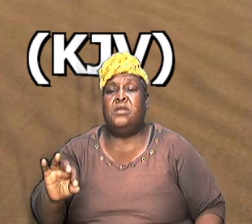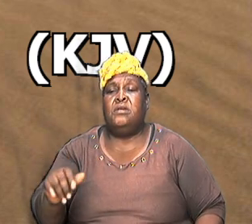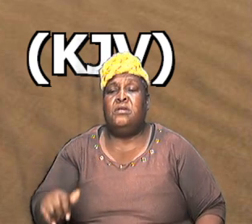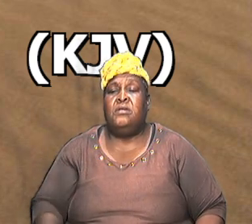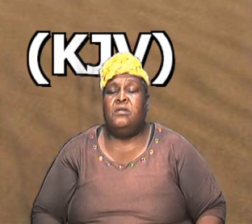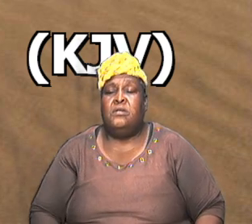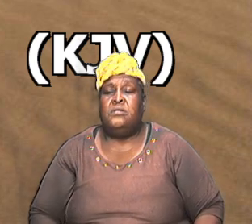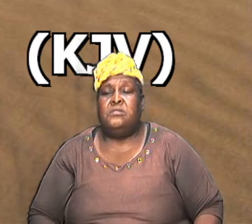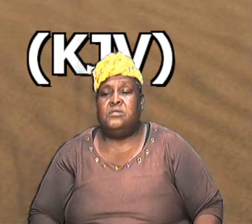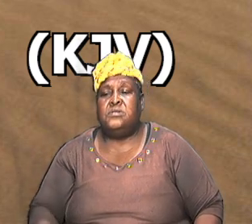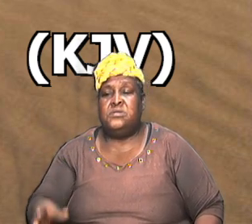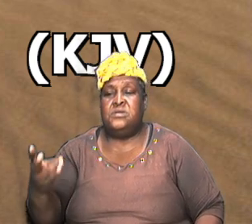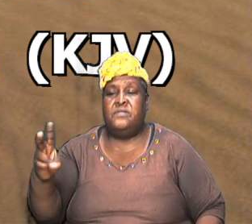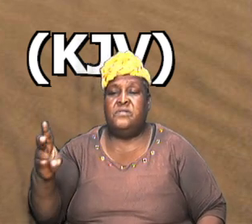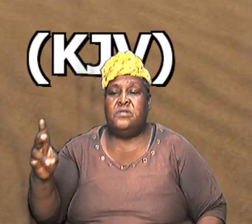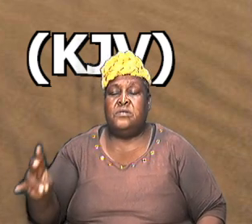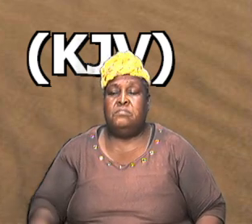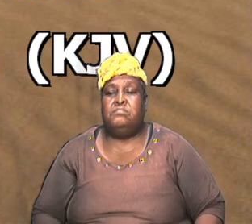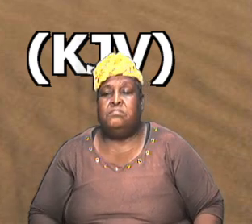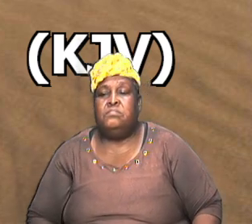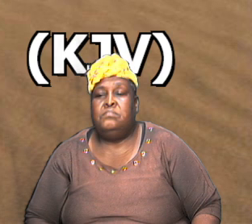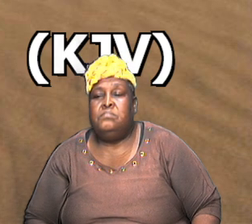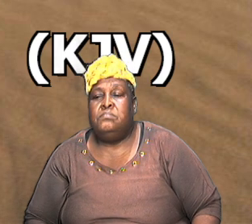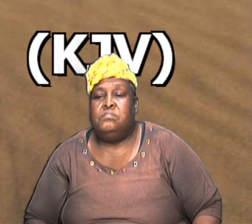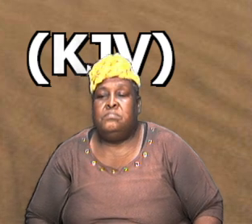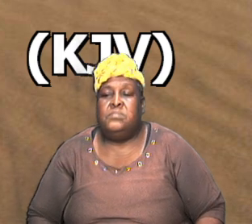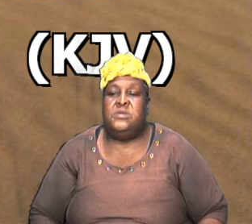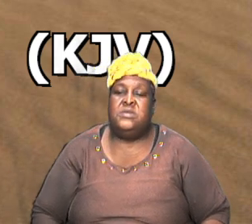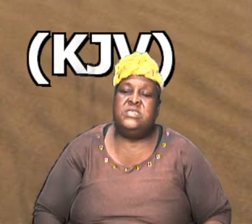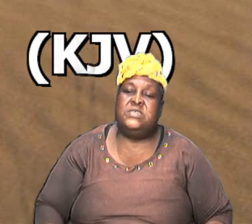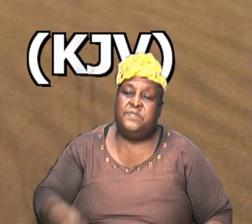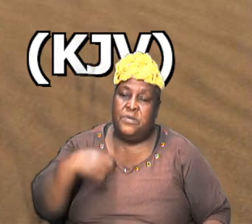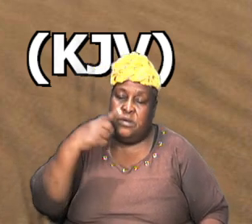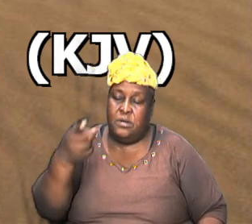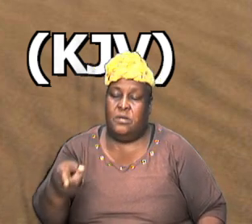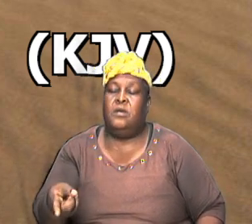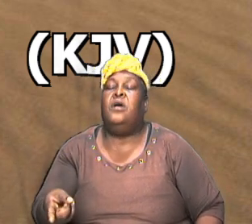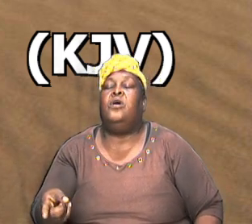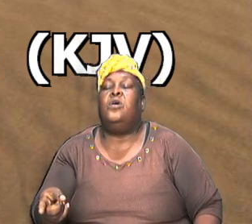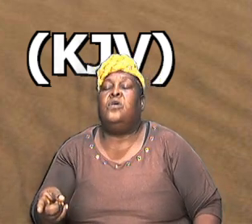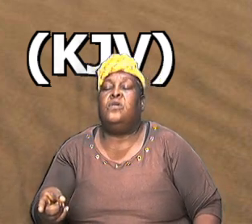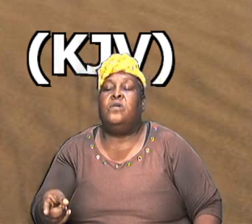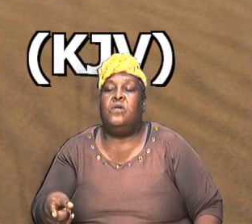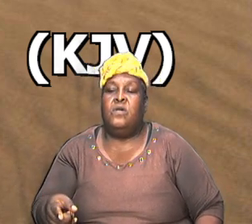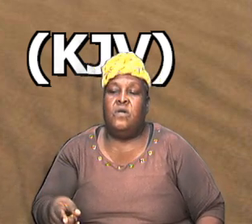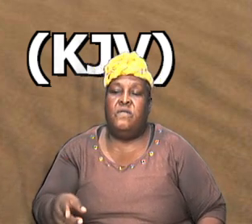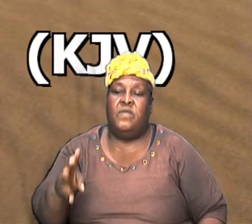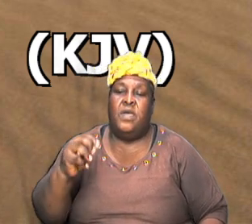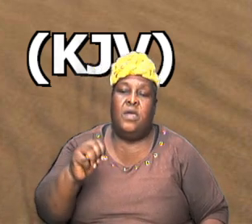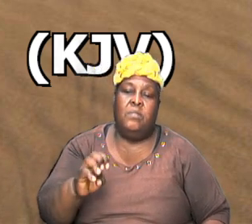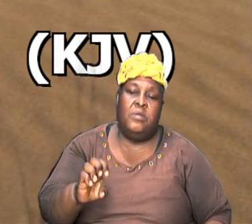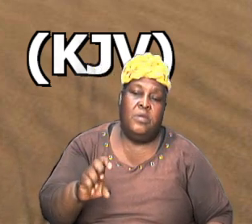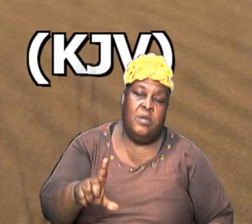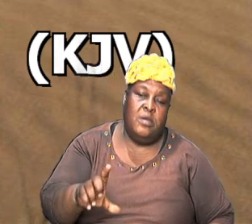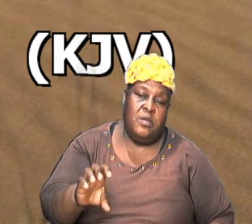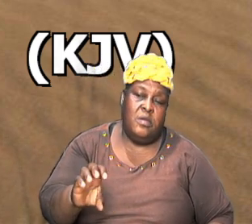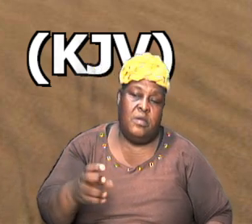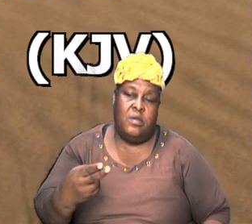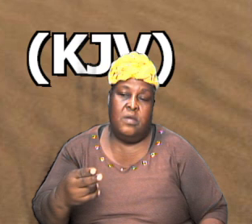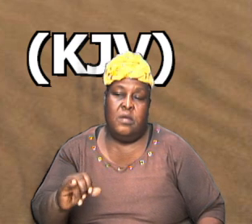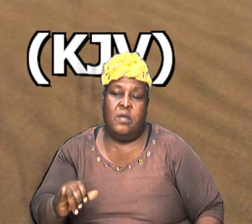way down to 17 and they literally speak of Melchizedek so